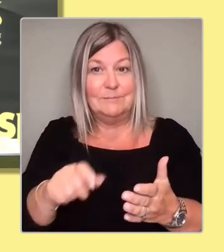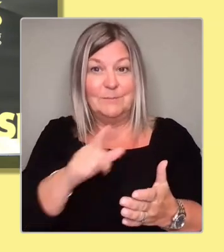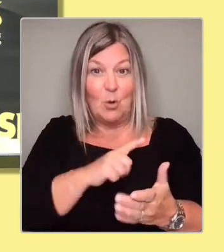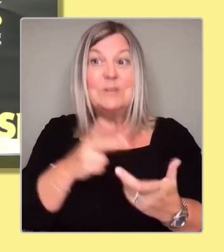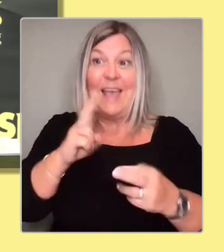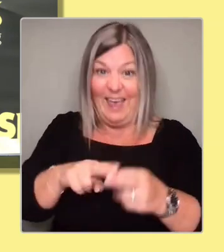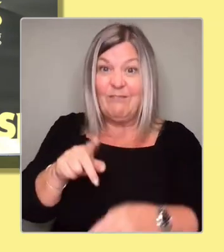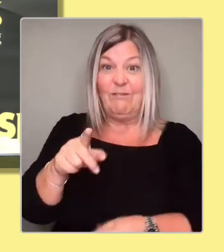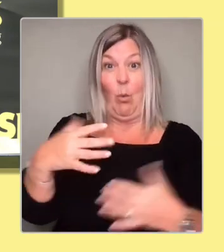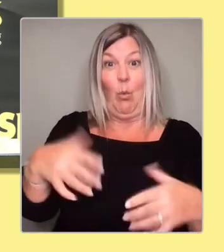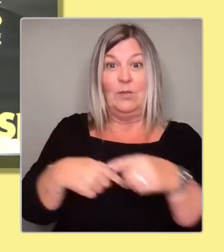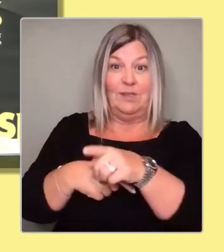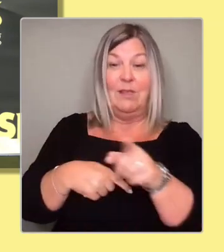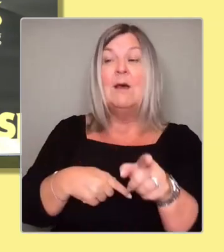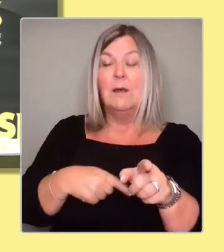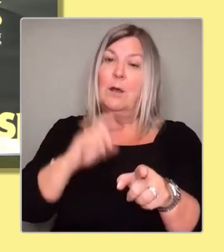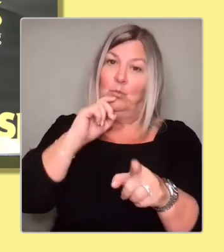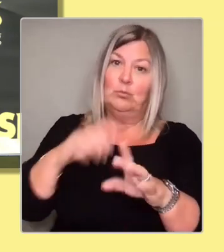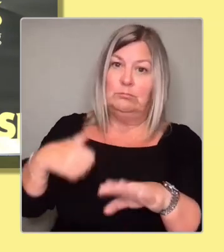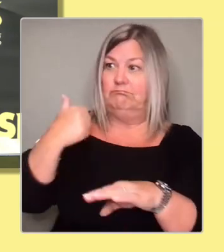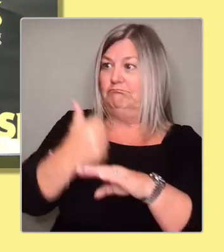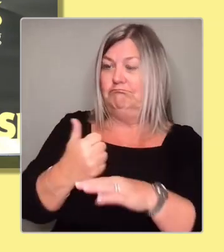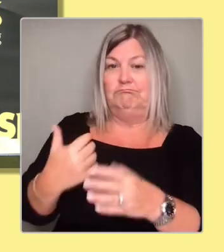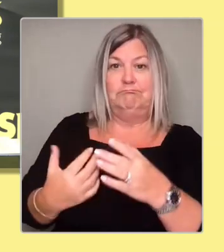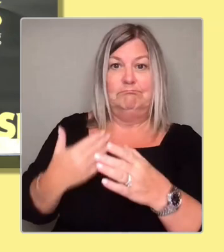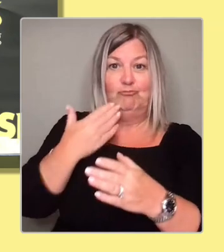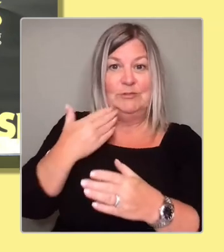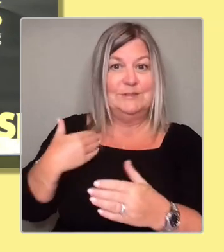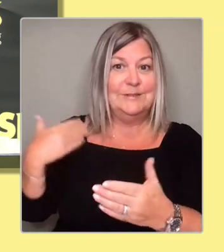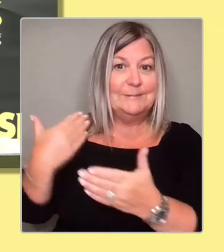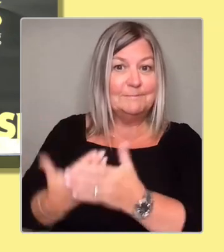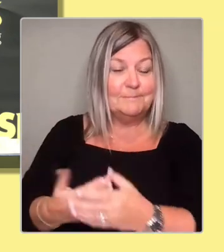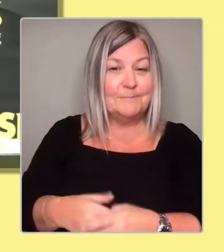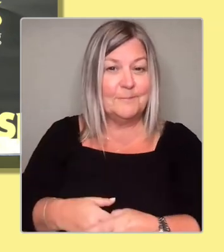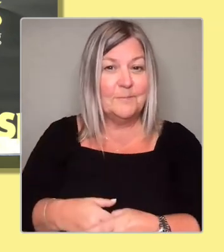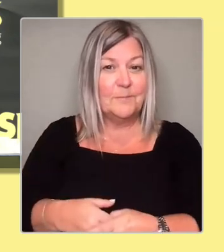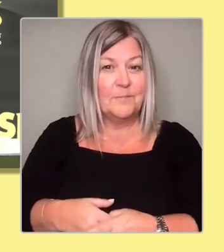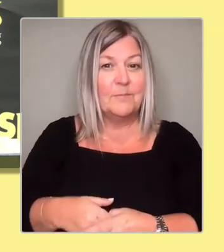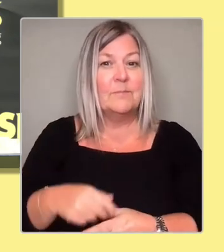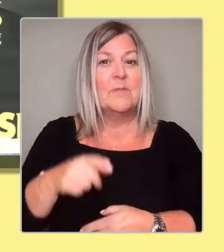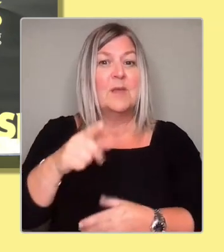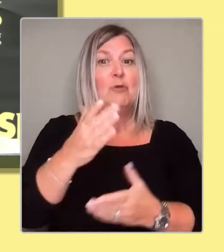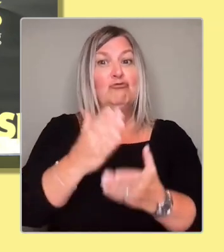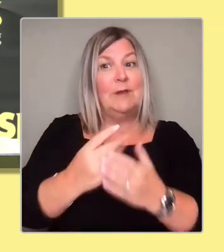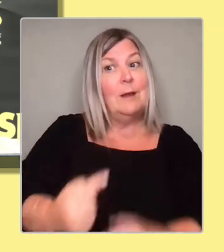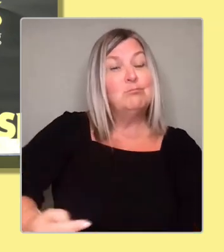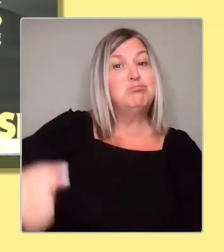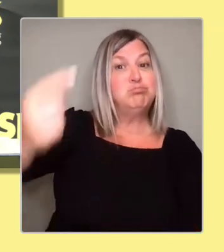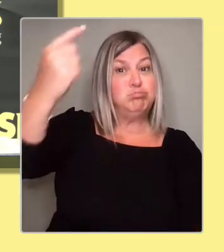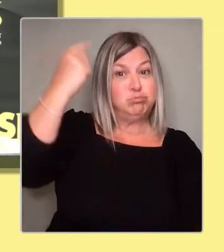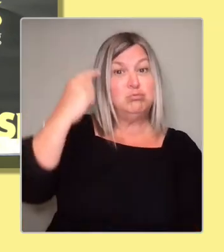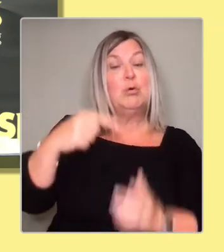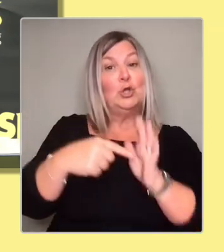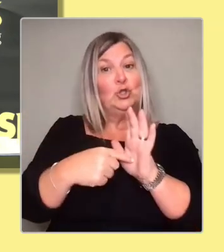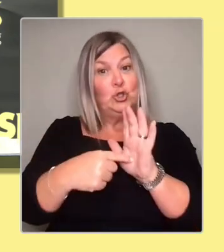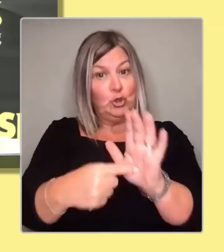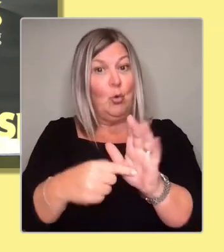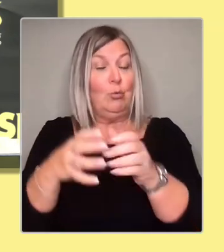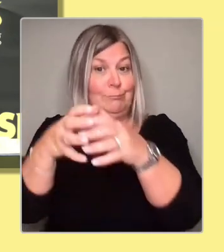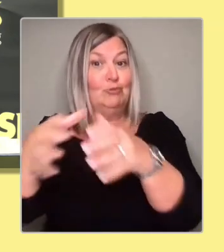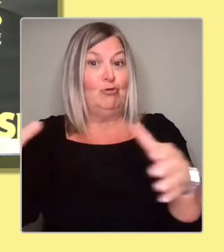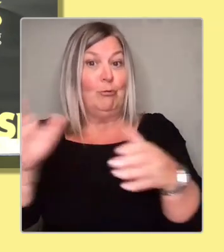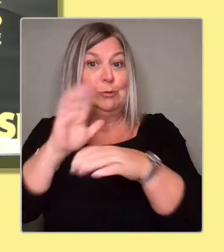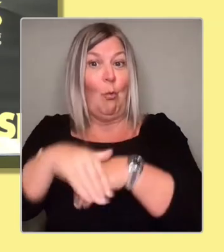when we had the pandemic, the polls were showing a majority support for independence at that point. I think it got up well over the 50%. And at no point did